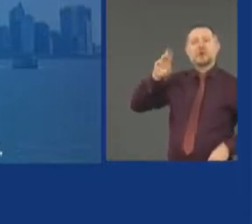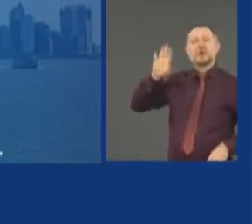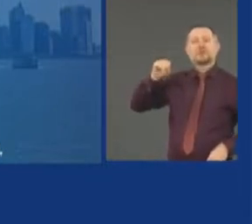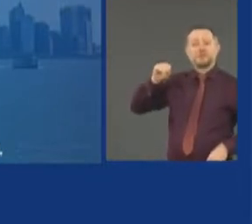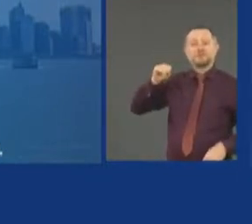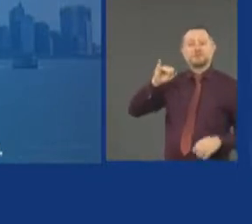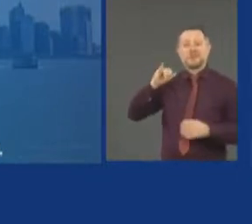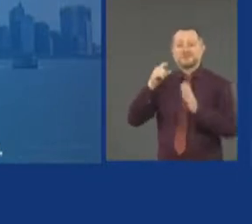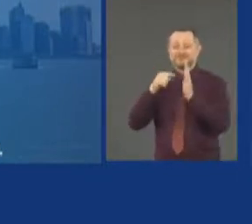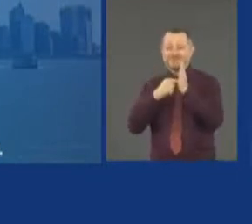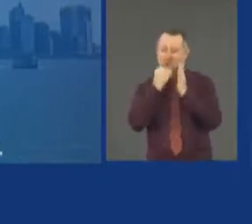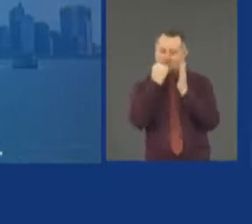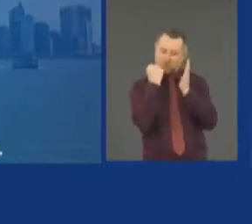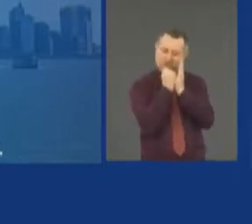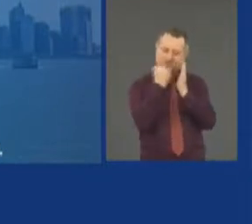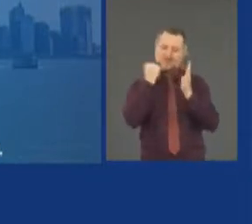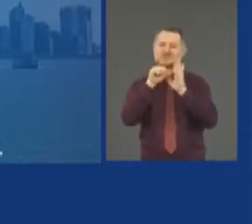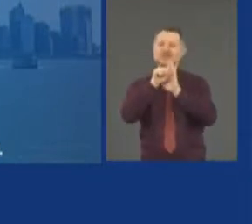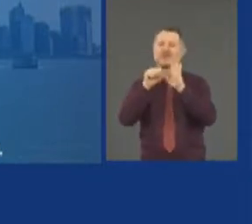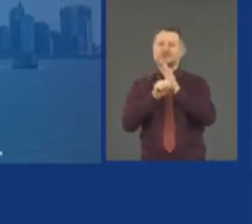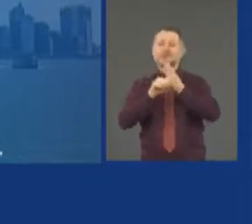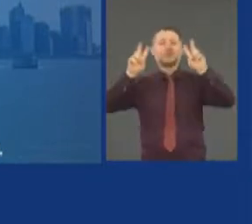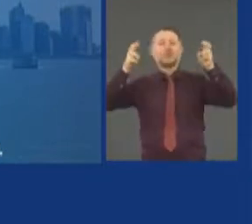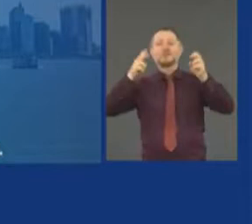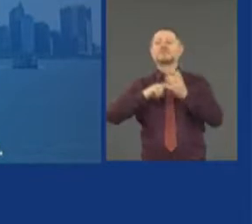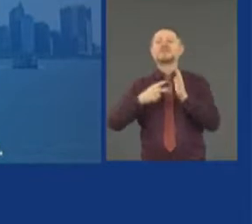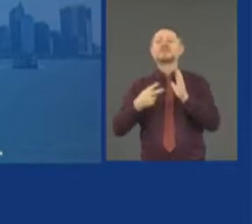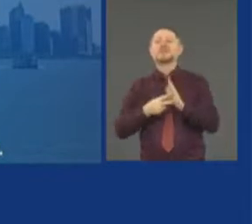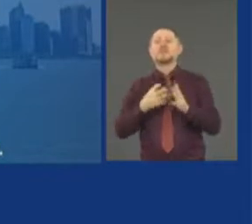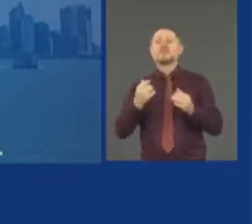one. The enduring promise.